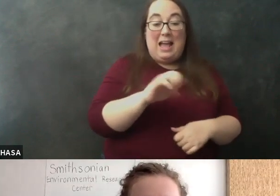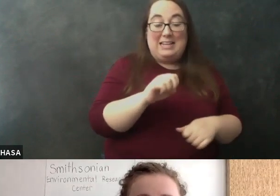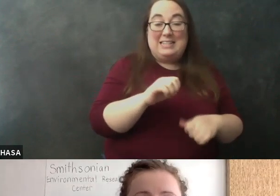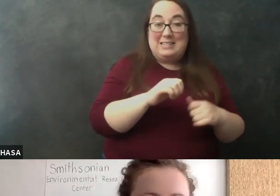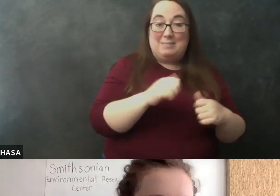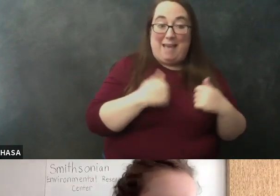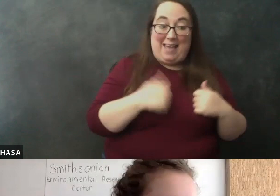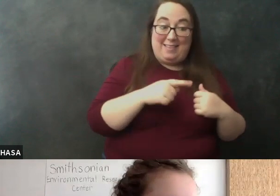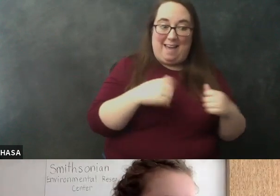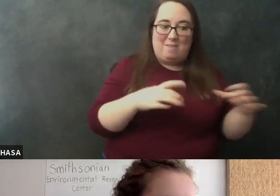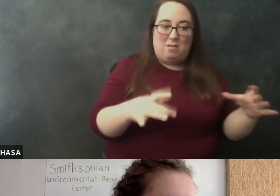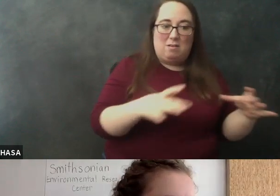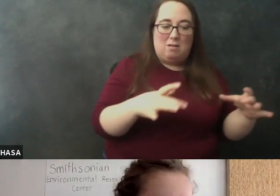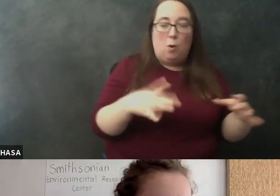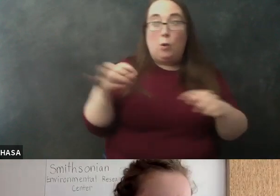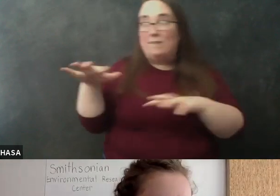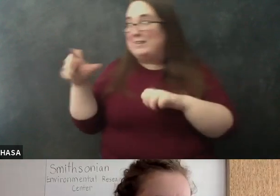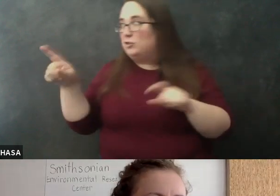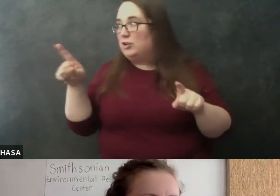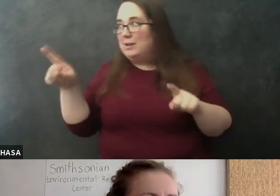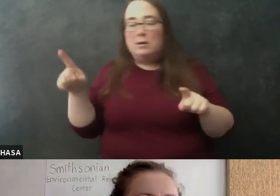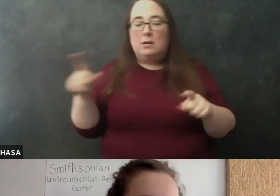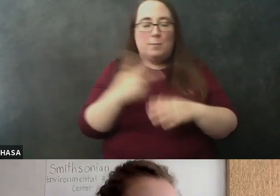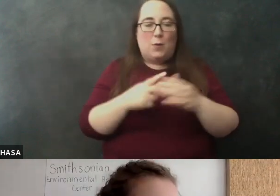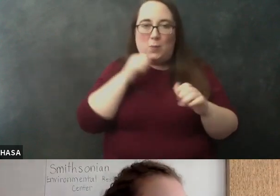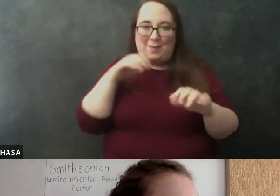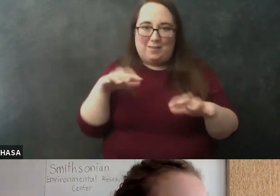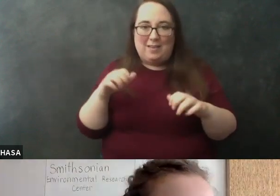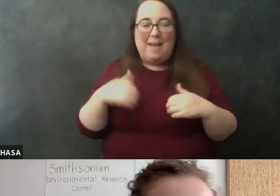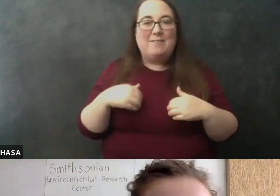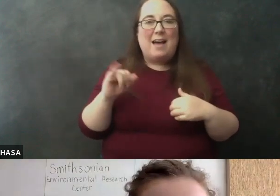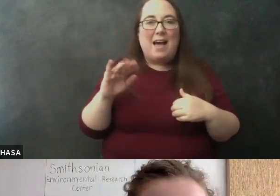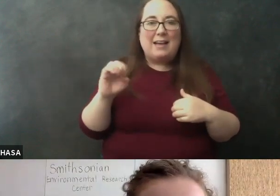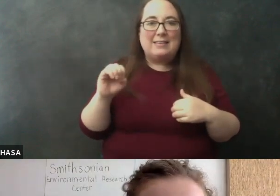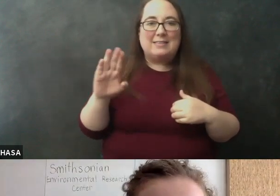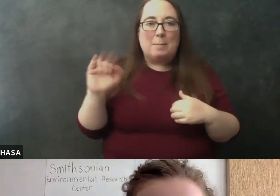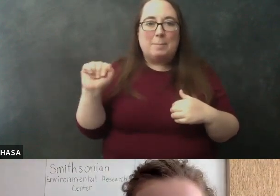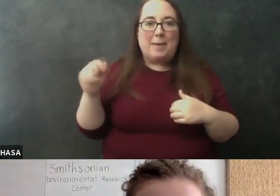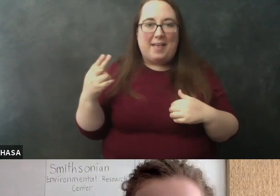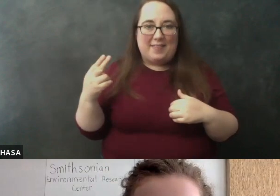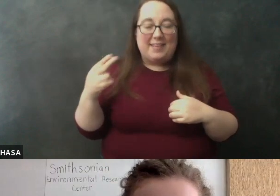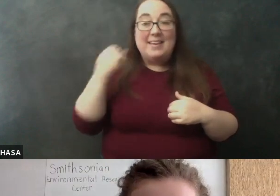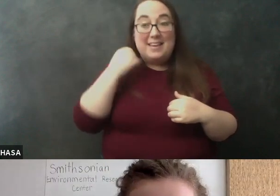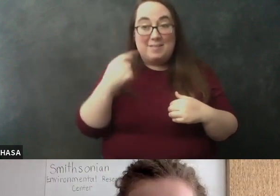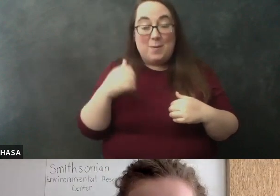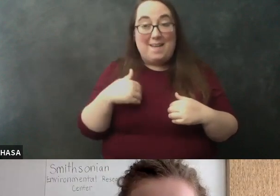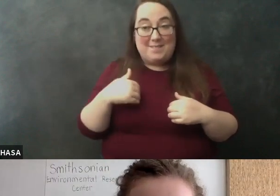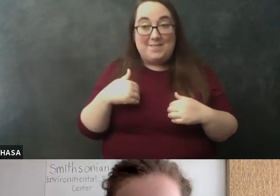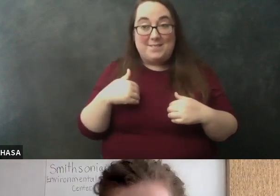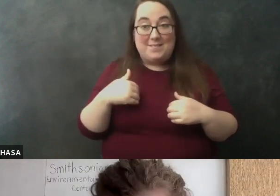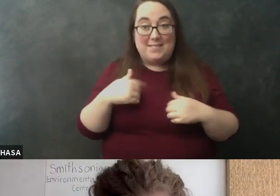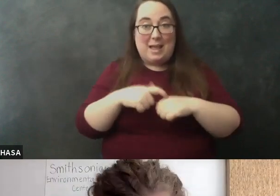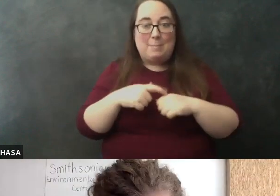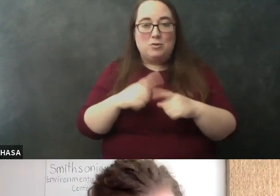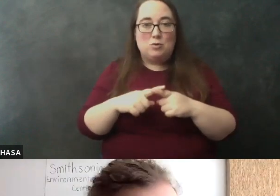we we both don't have a freezer next to us so we both have ice baths um so if you guys want to take a moment to quickly